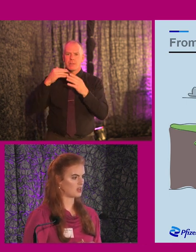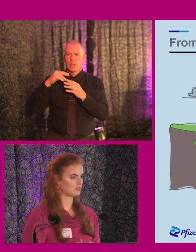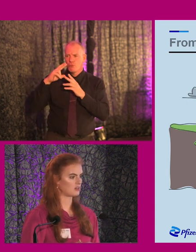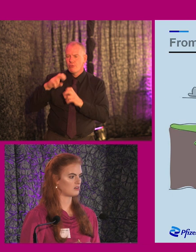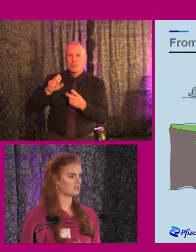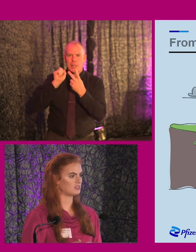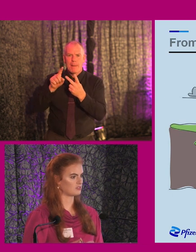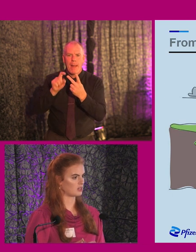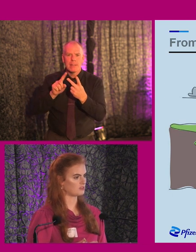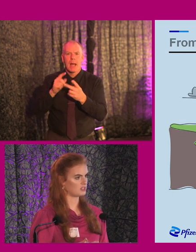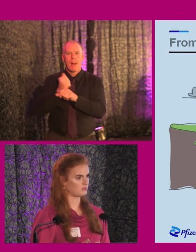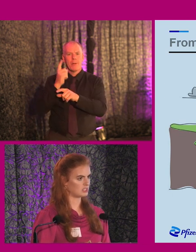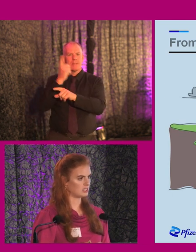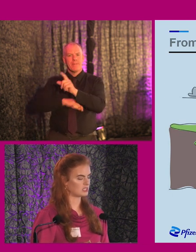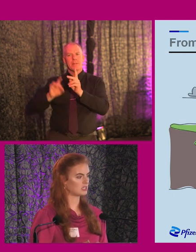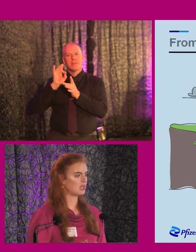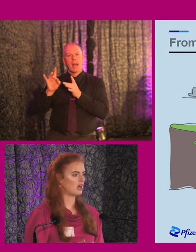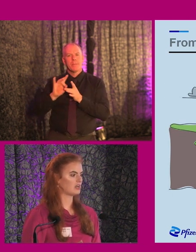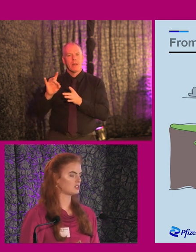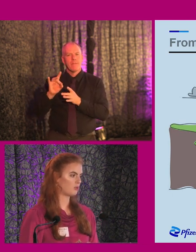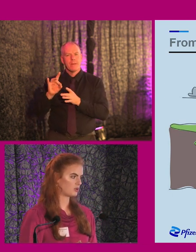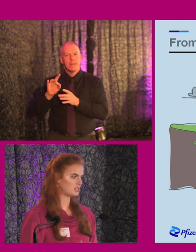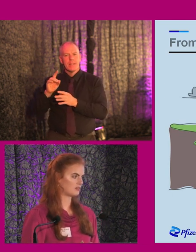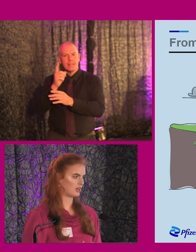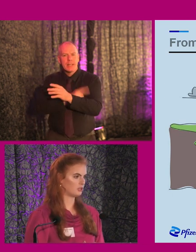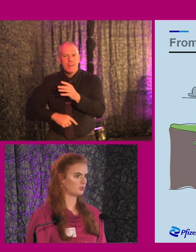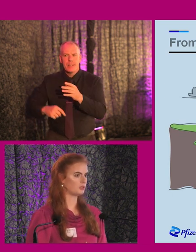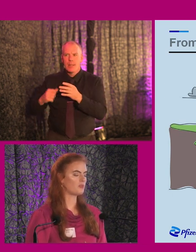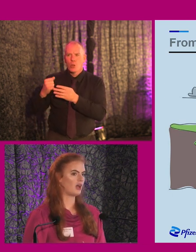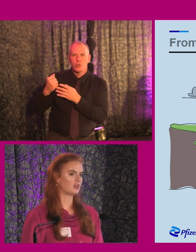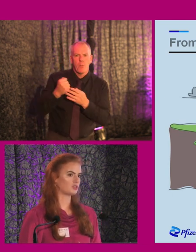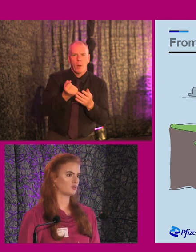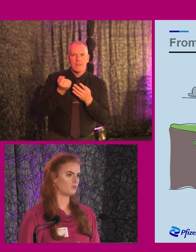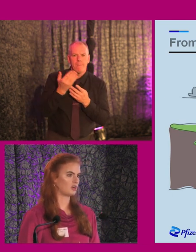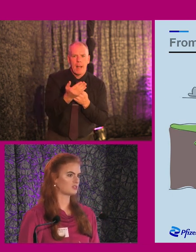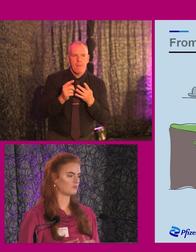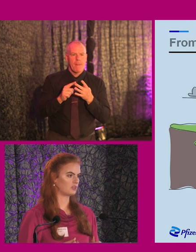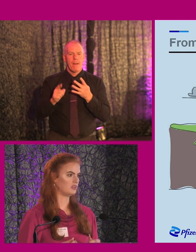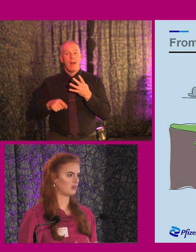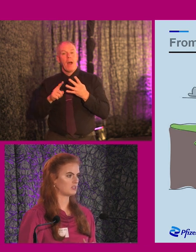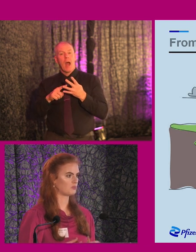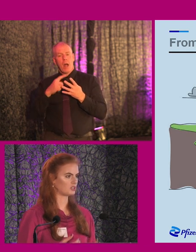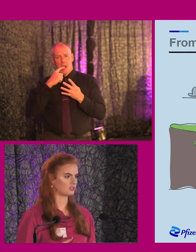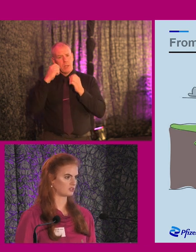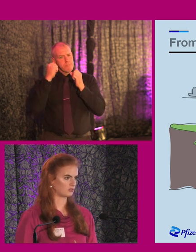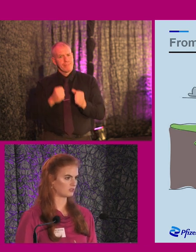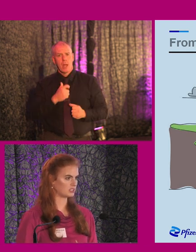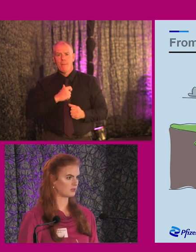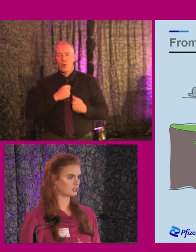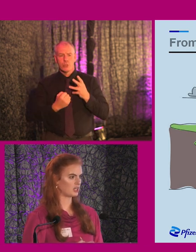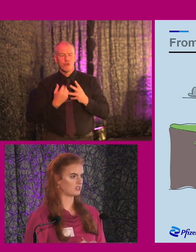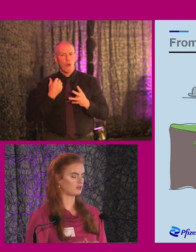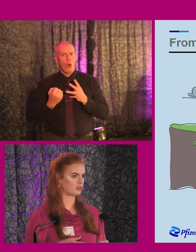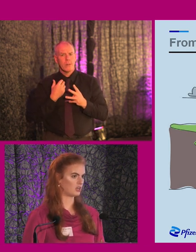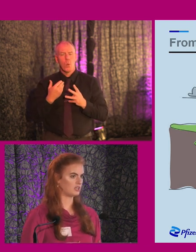emails on different types of disabilities, supports available. And also we got some really great personal stories